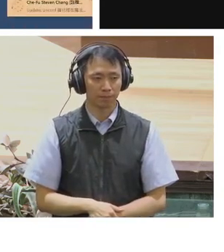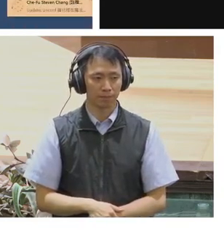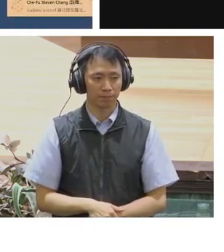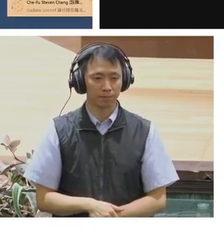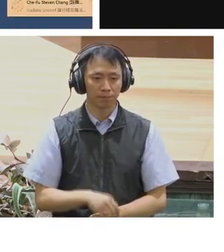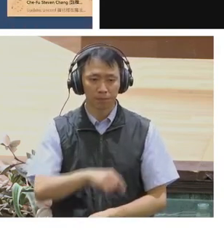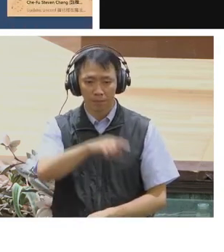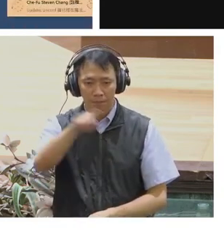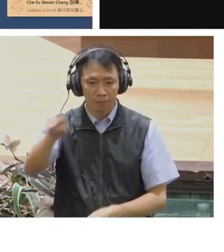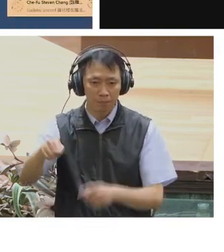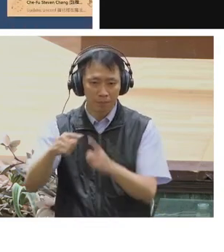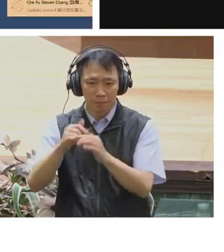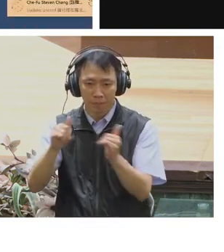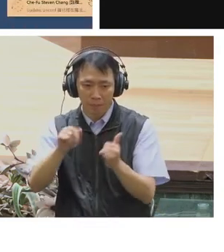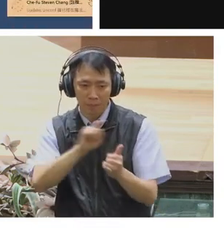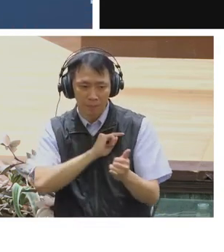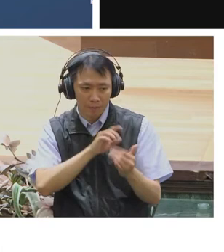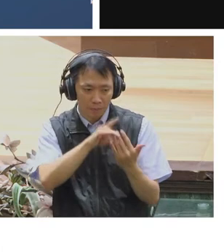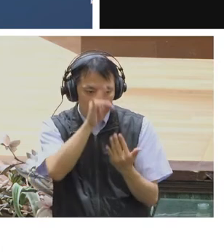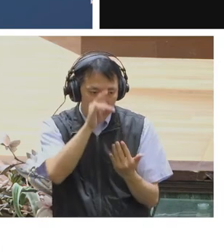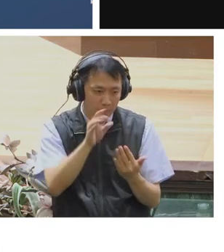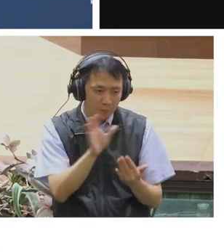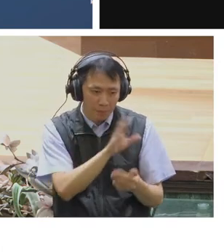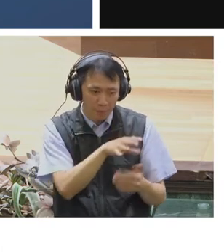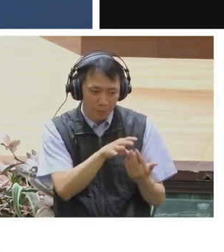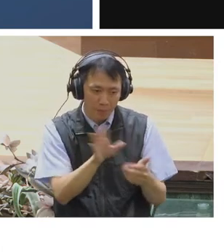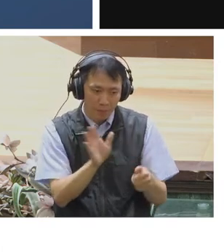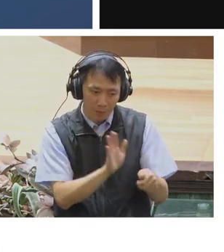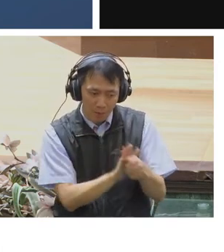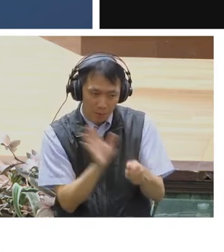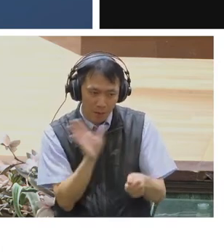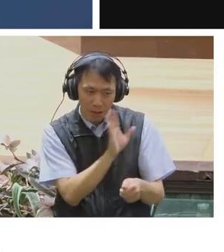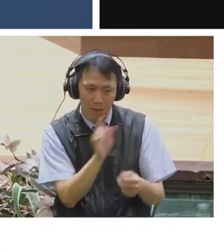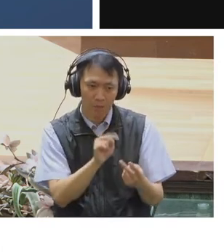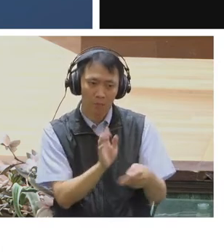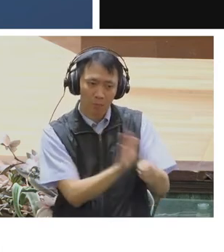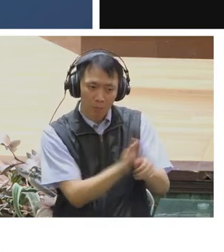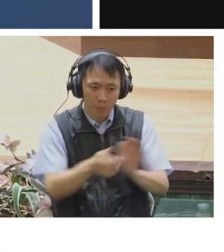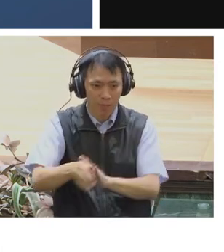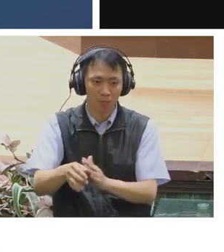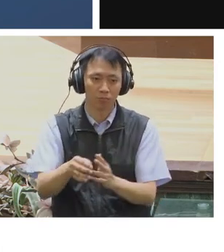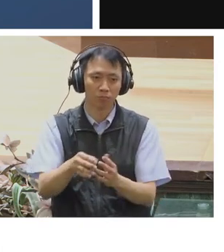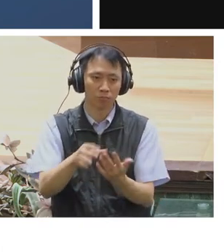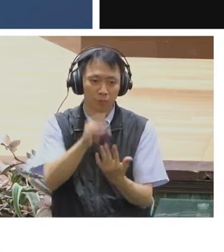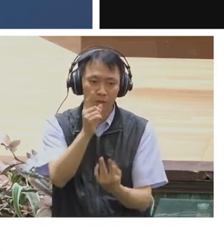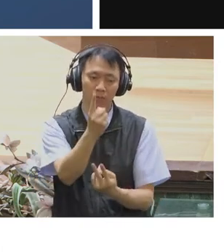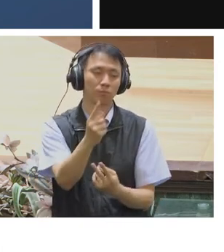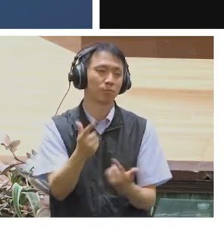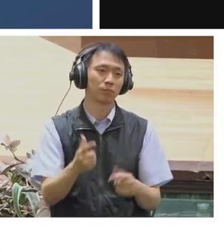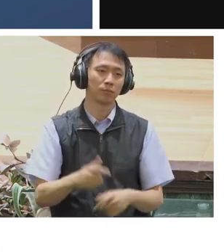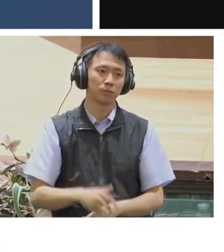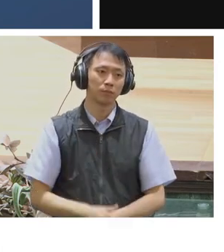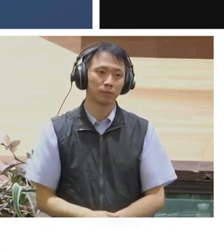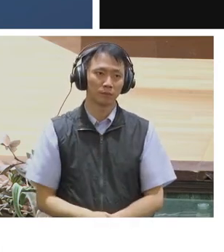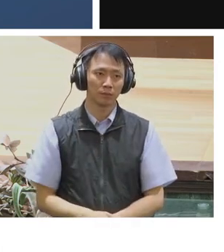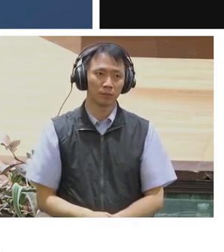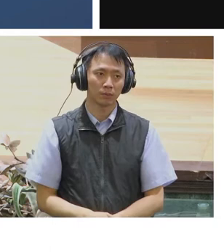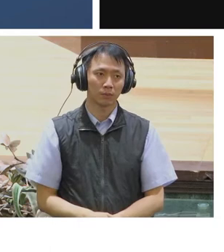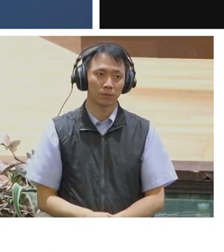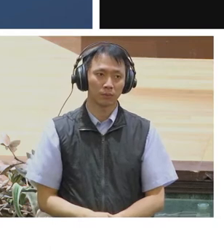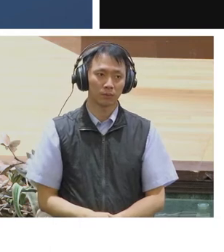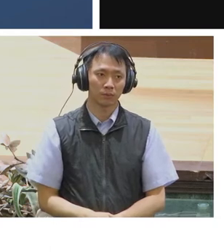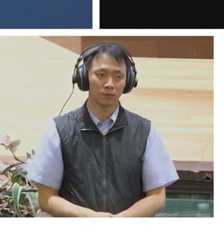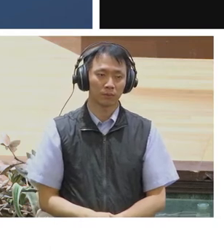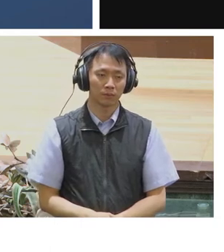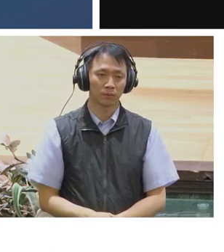I think that this provides a robust metaphor for seeing